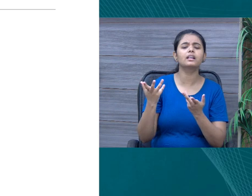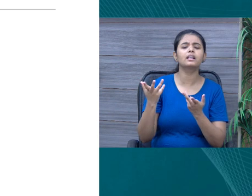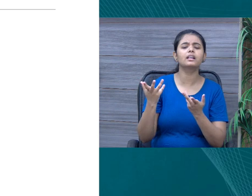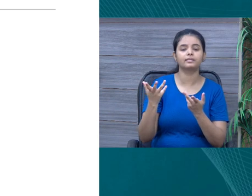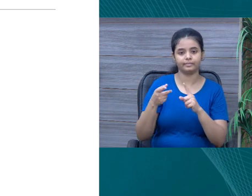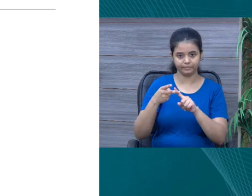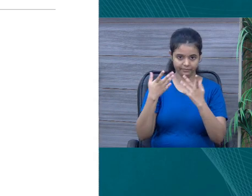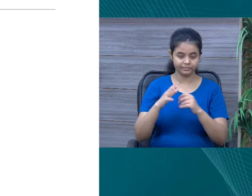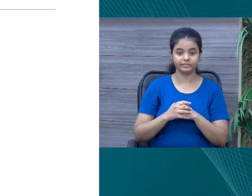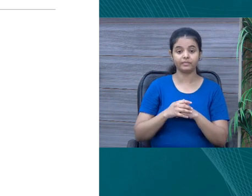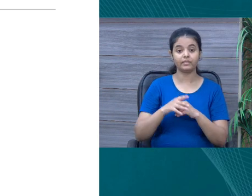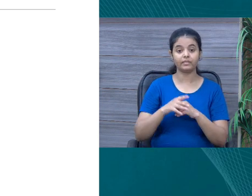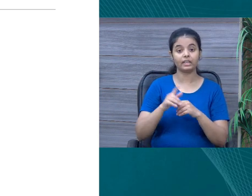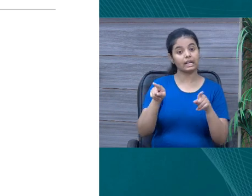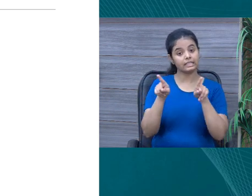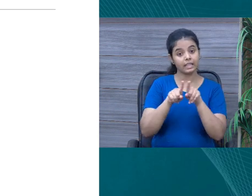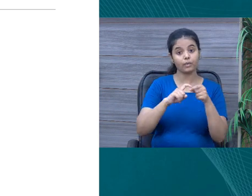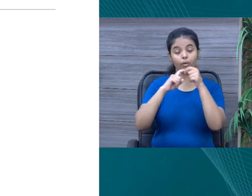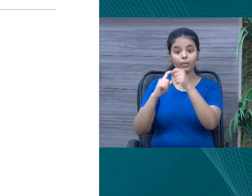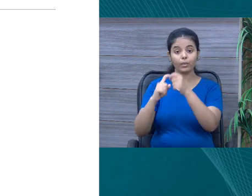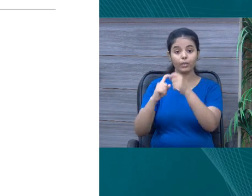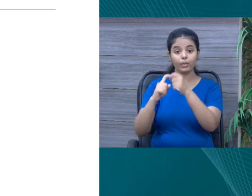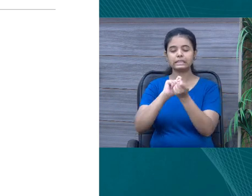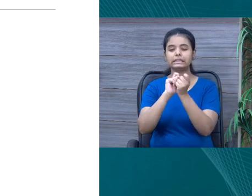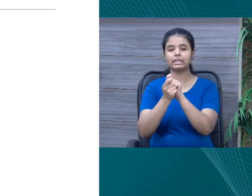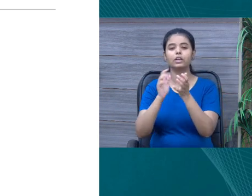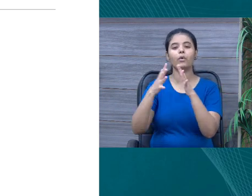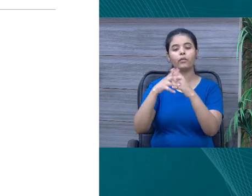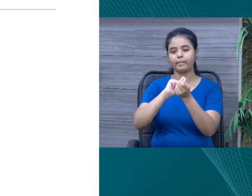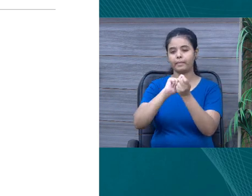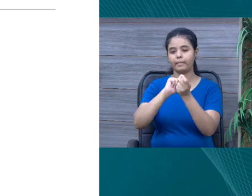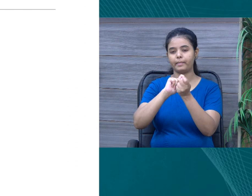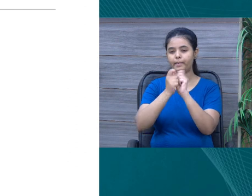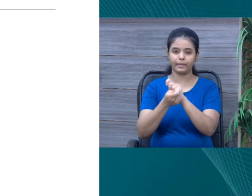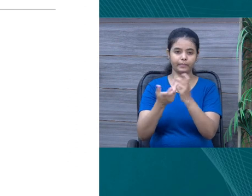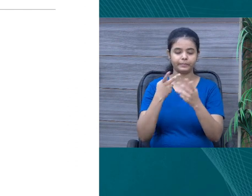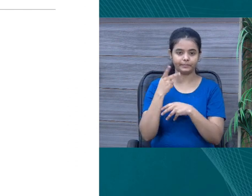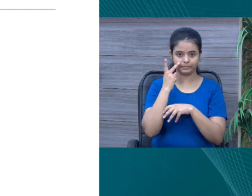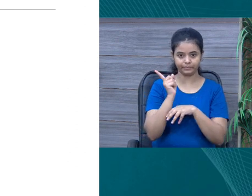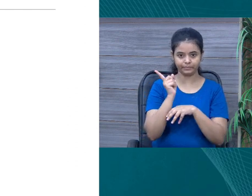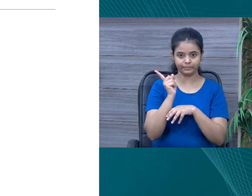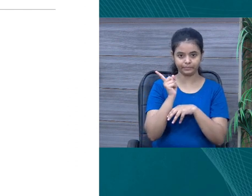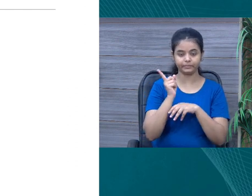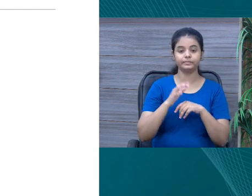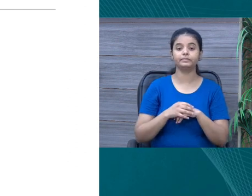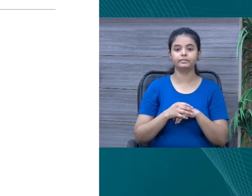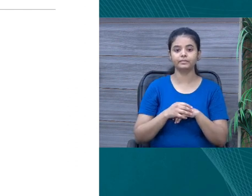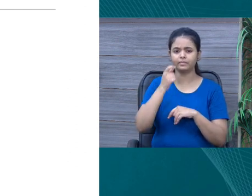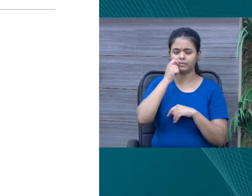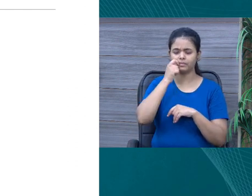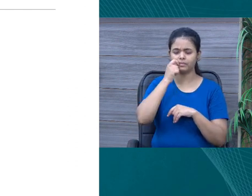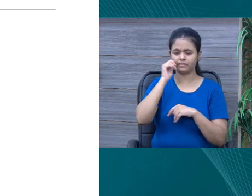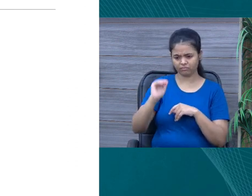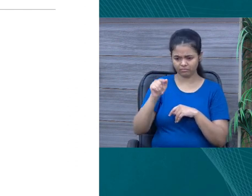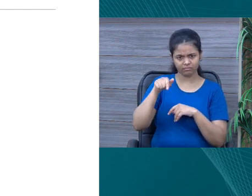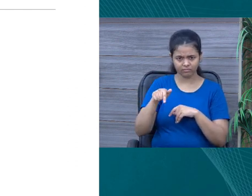And the same questions we can use it for the modification, the modified homework. Where did the child